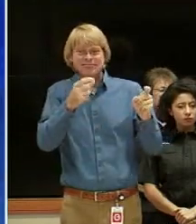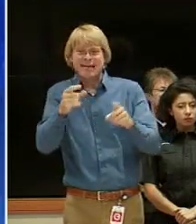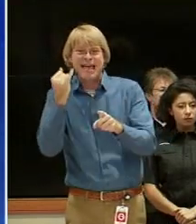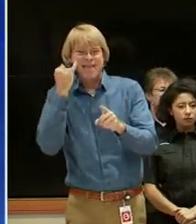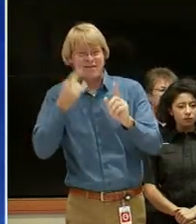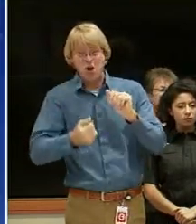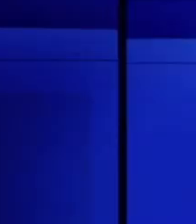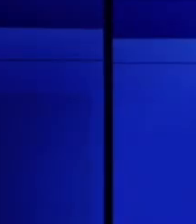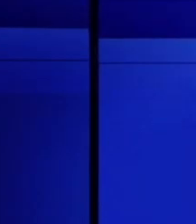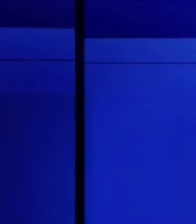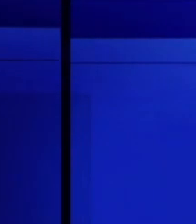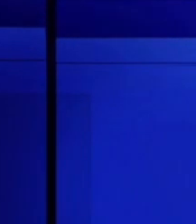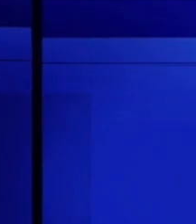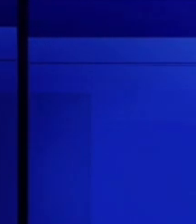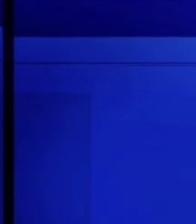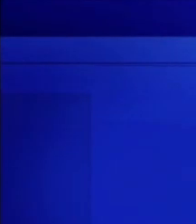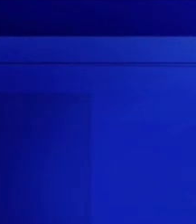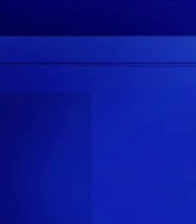that by you gets high